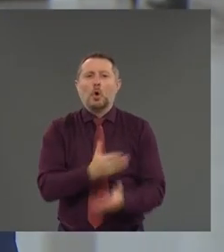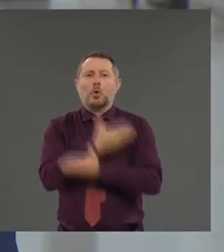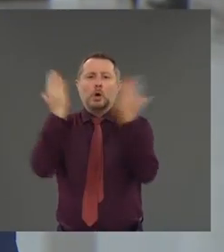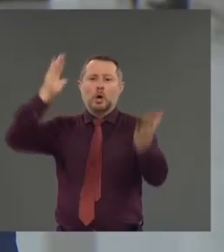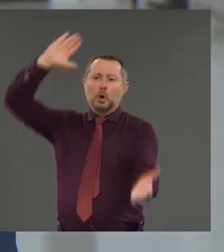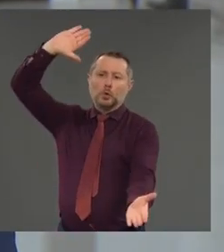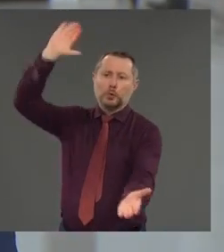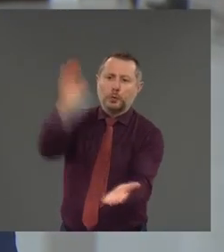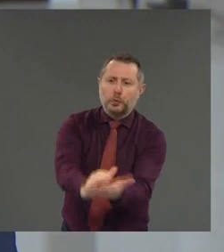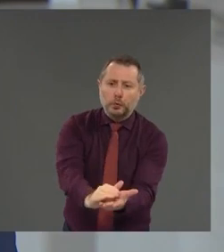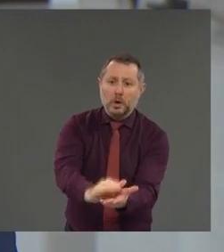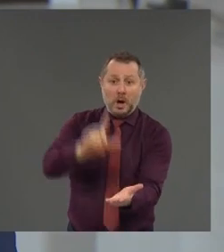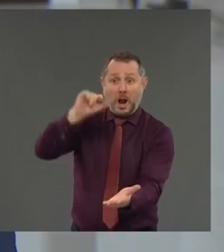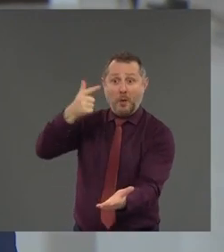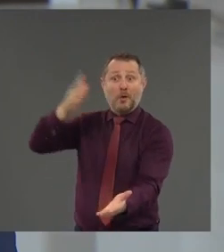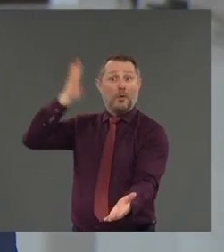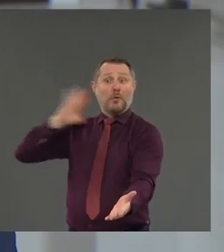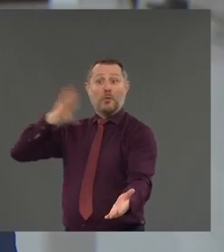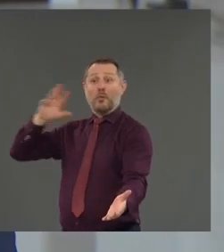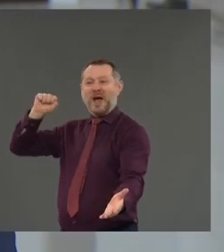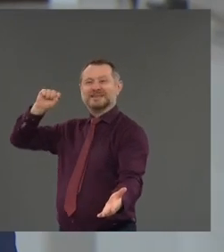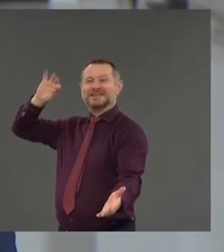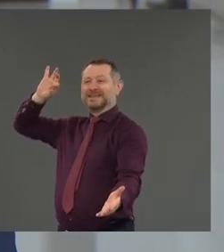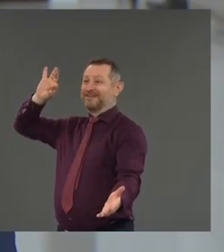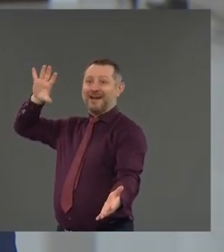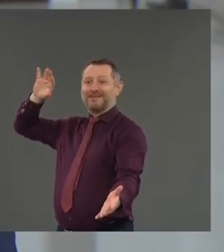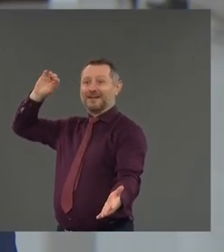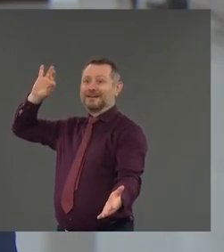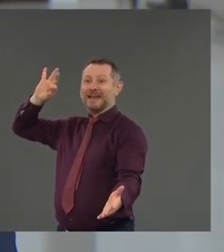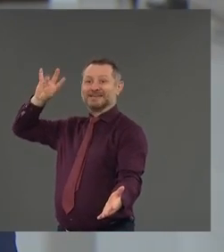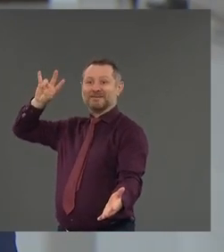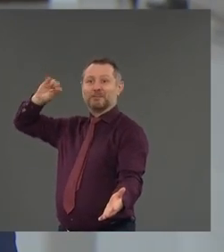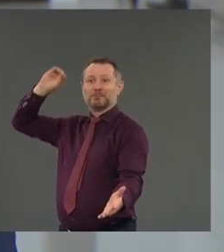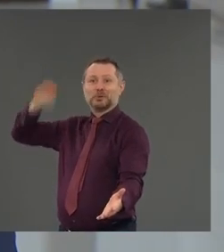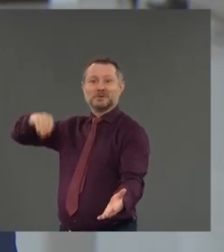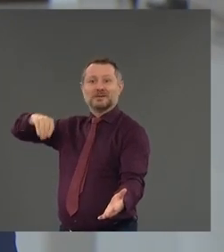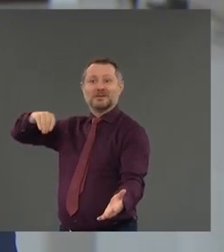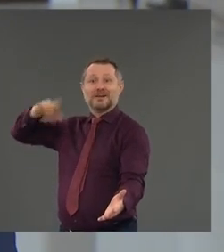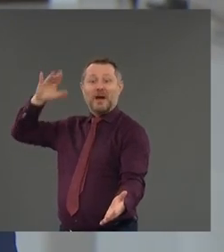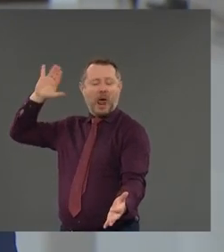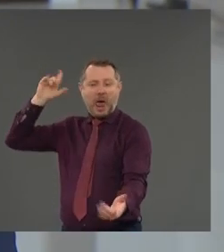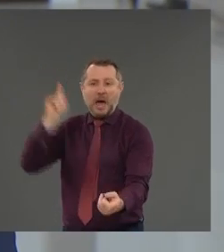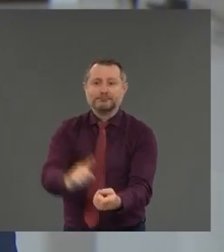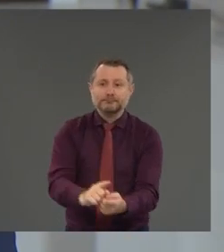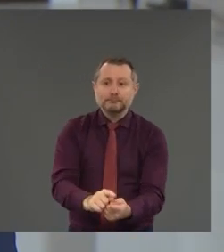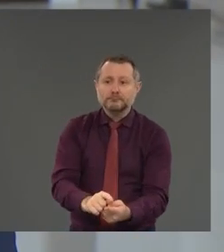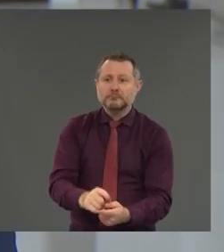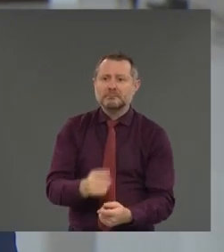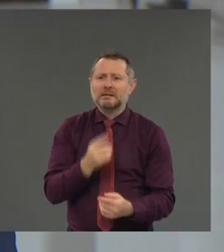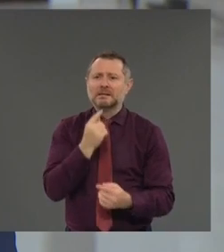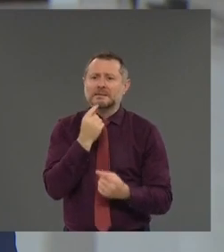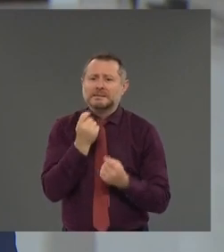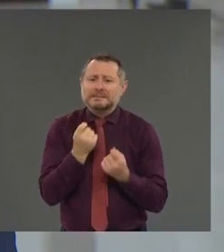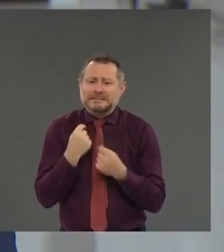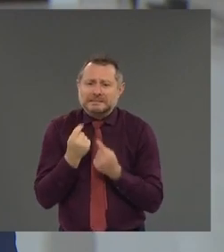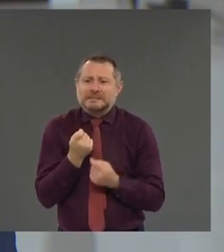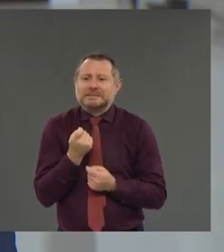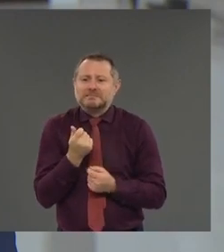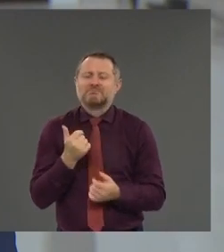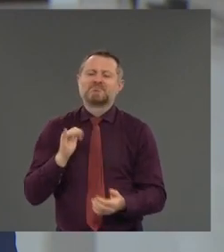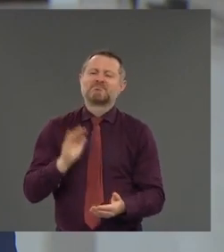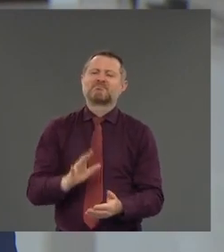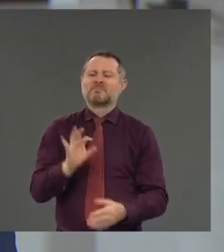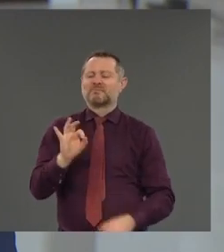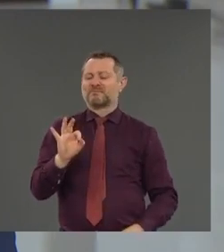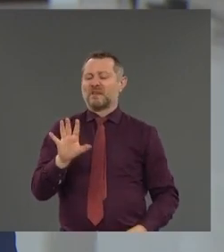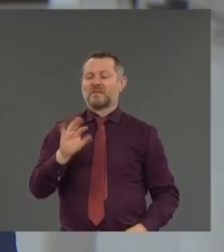percent. It's recovered a few percentage points, but fundamentally, the traffic has remained down, uh, 95, 95